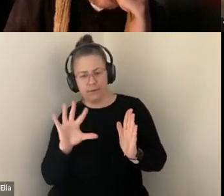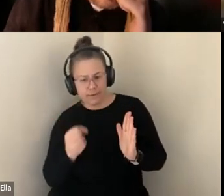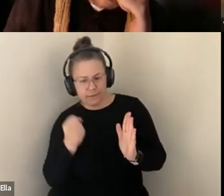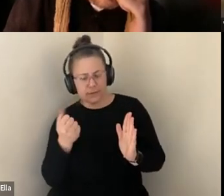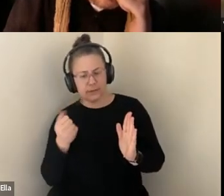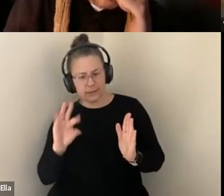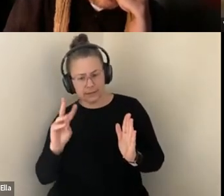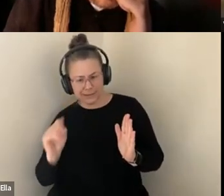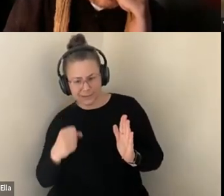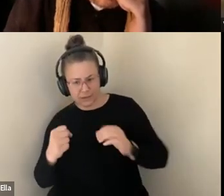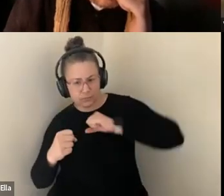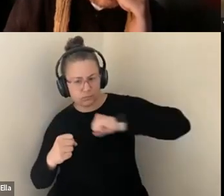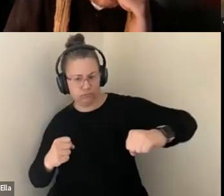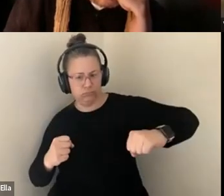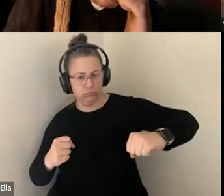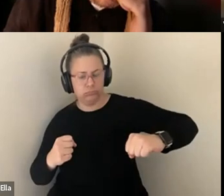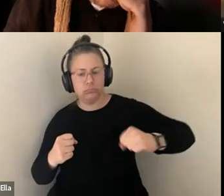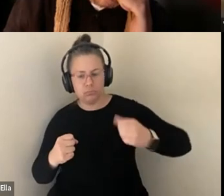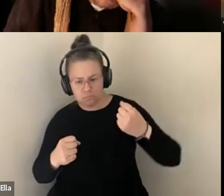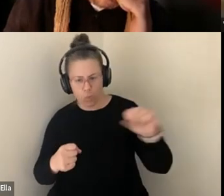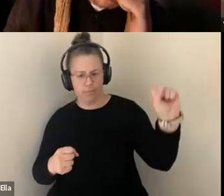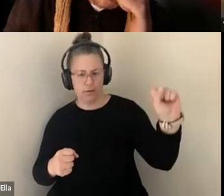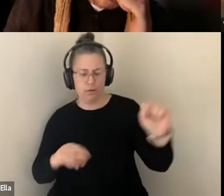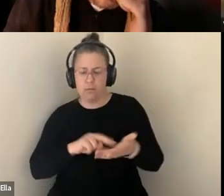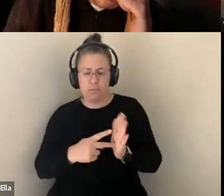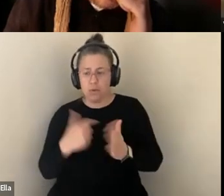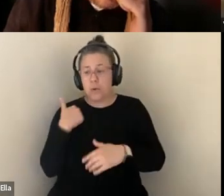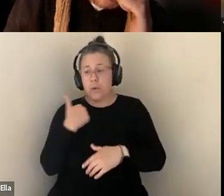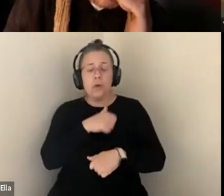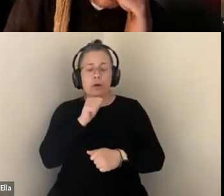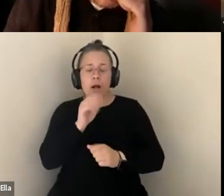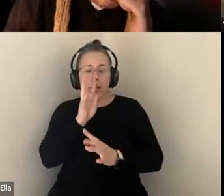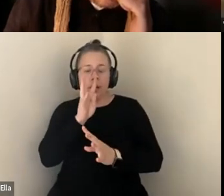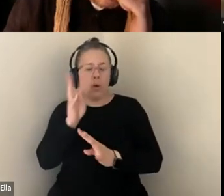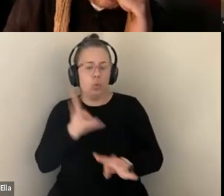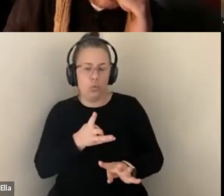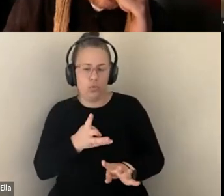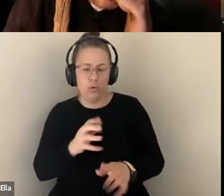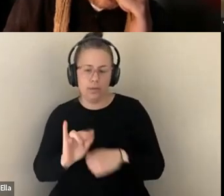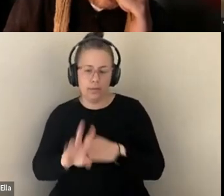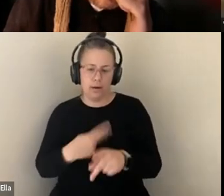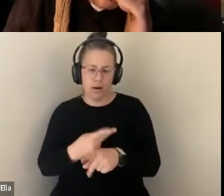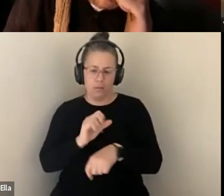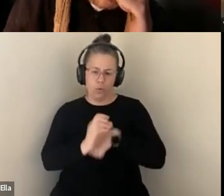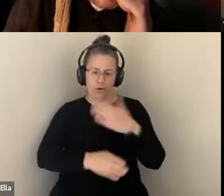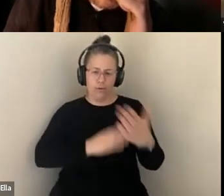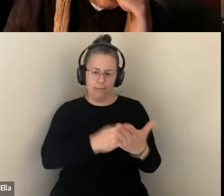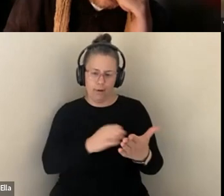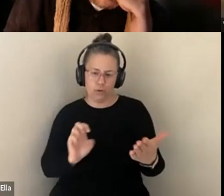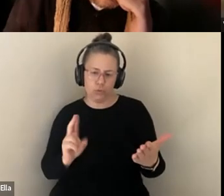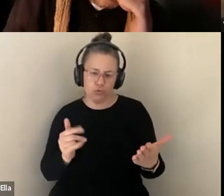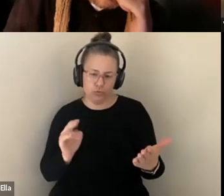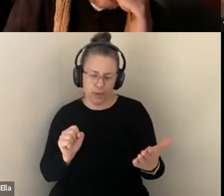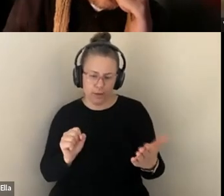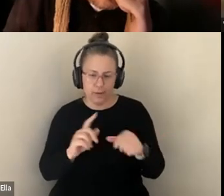IGNORED, AND IT IS ADDRESSED IN SOME SCHOLARLY WORKS THAT I'D BE HAPPY TO TELL YOU MORE ABOUT. THE SECOND IS A MUCH BIGGER